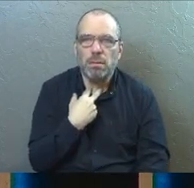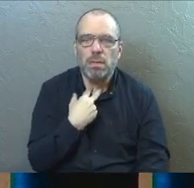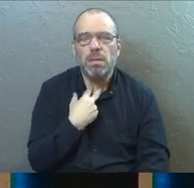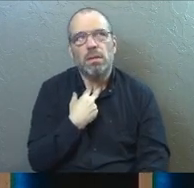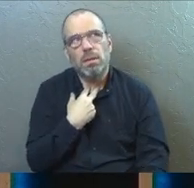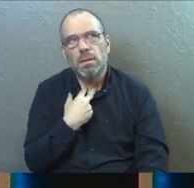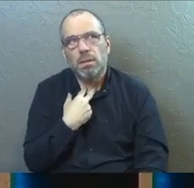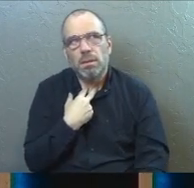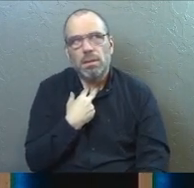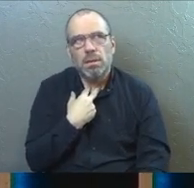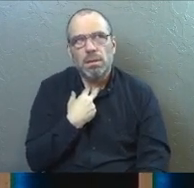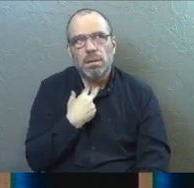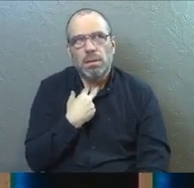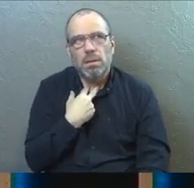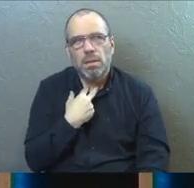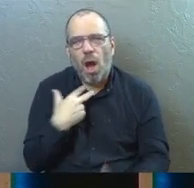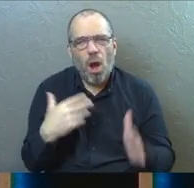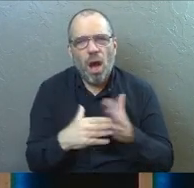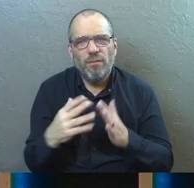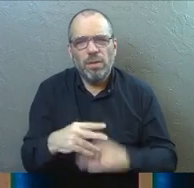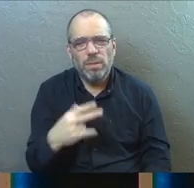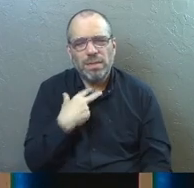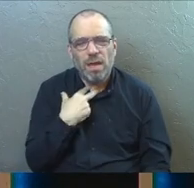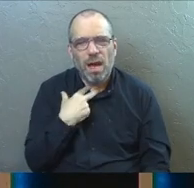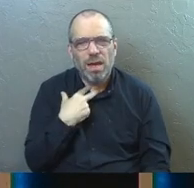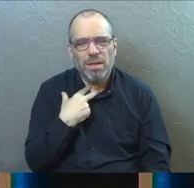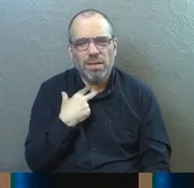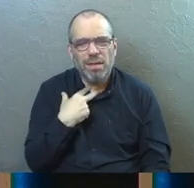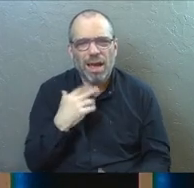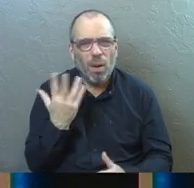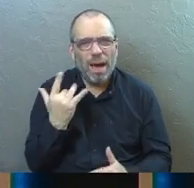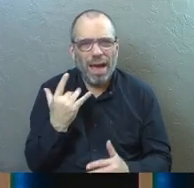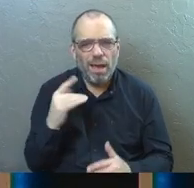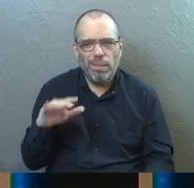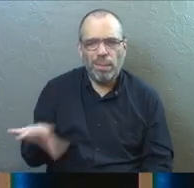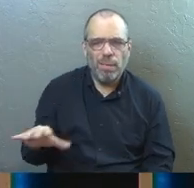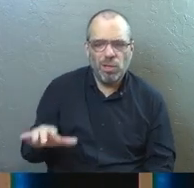So often the way that we're stuck is the way that we are raised to be stuck.